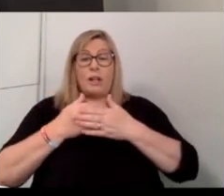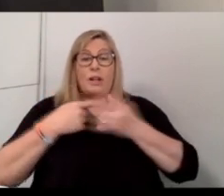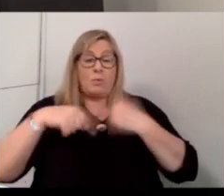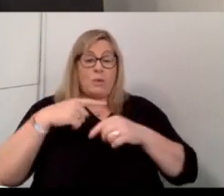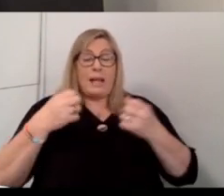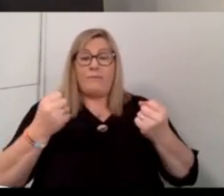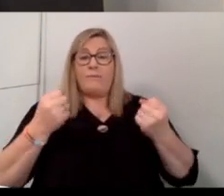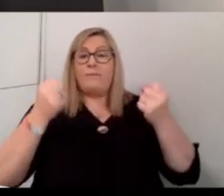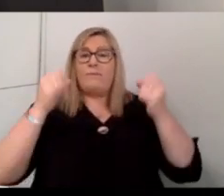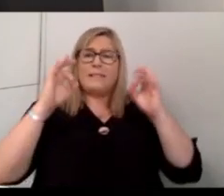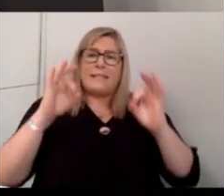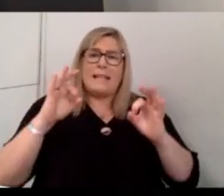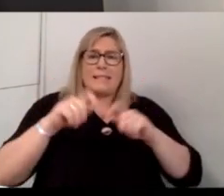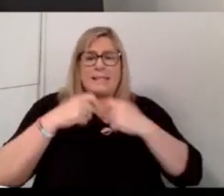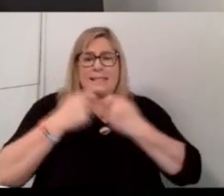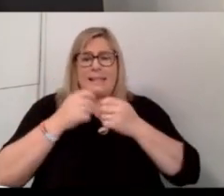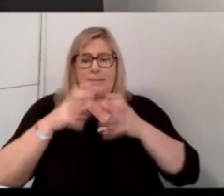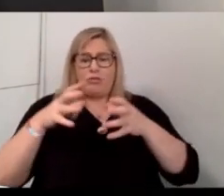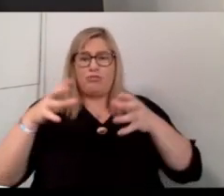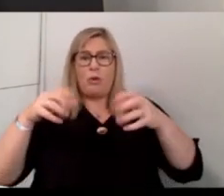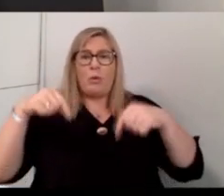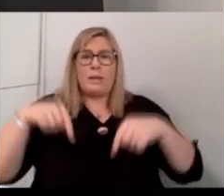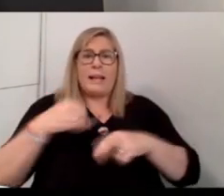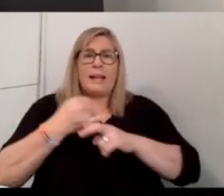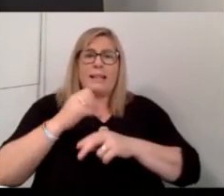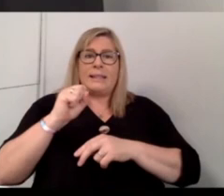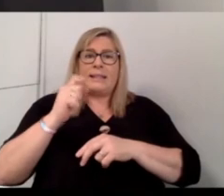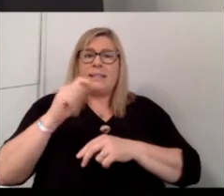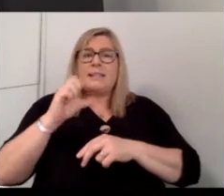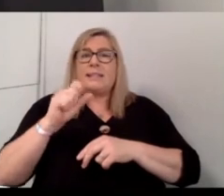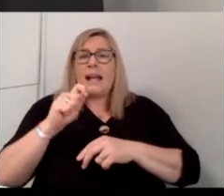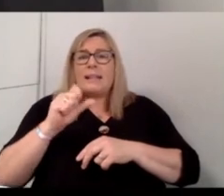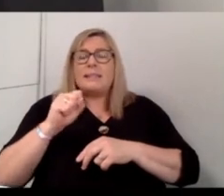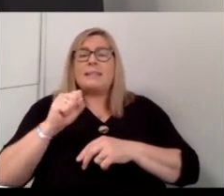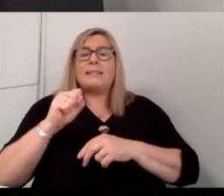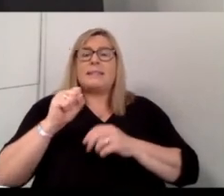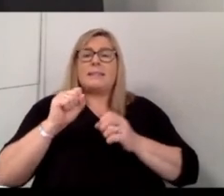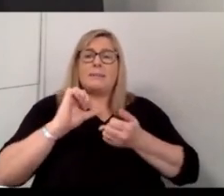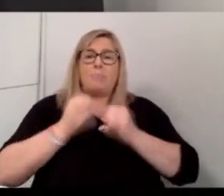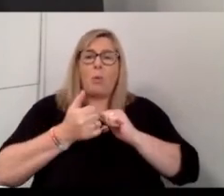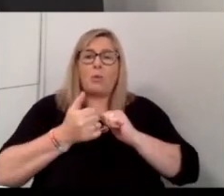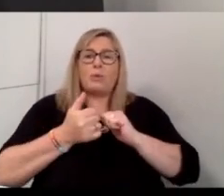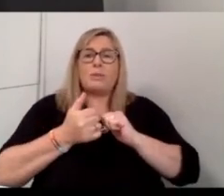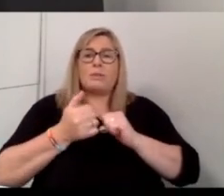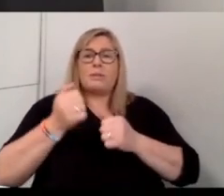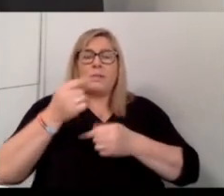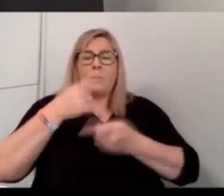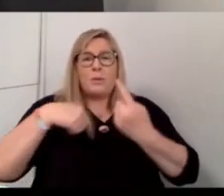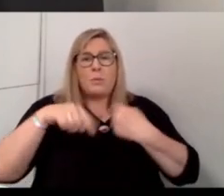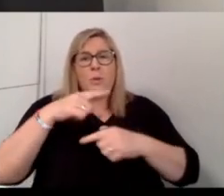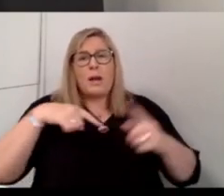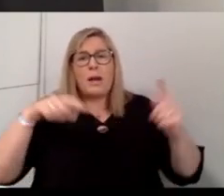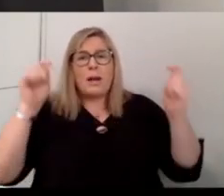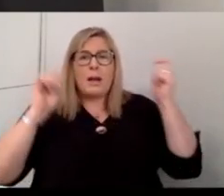team growing here in, in, in, in And we can't think too